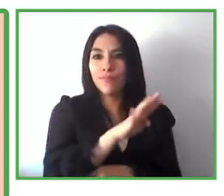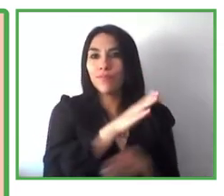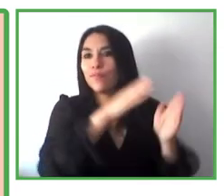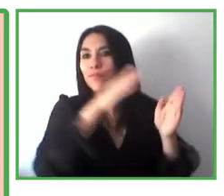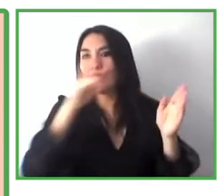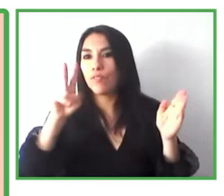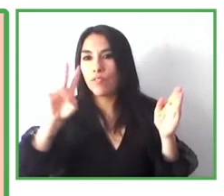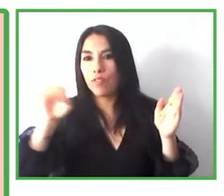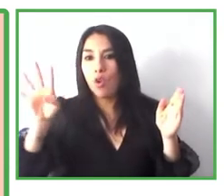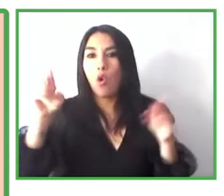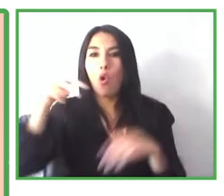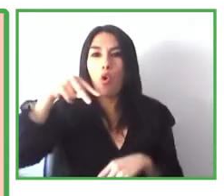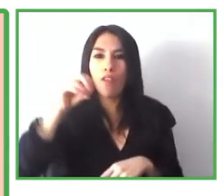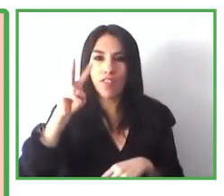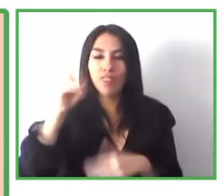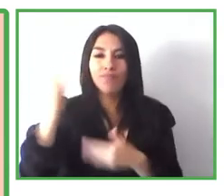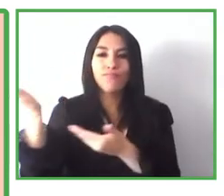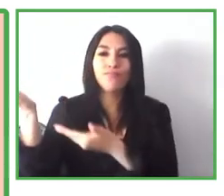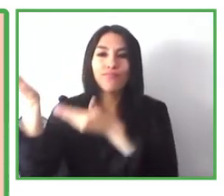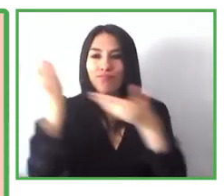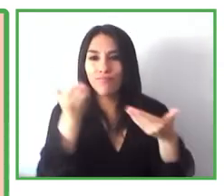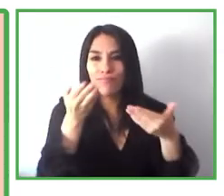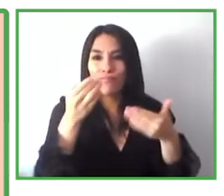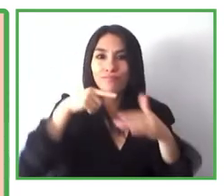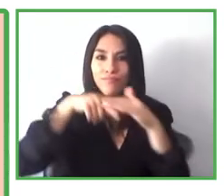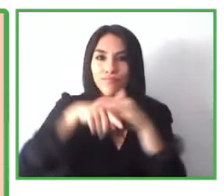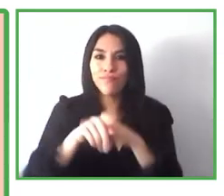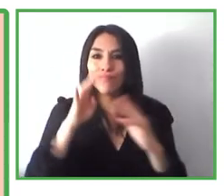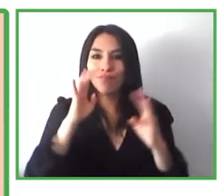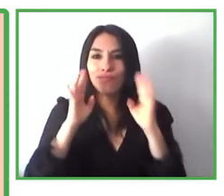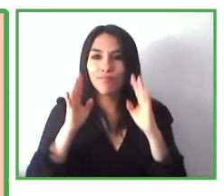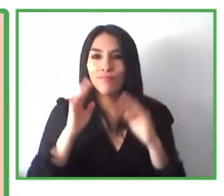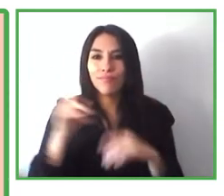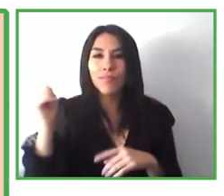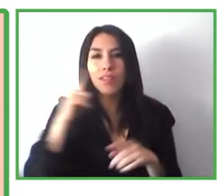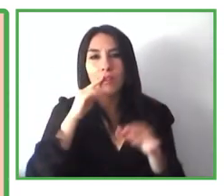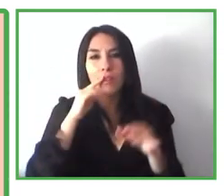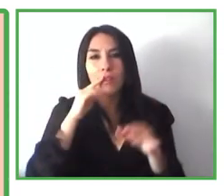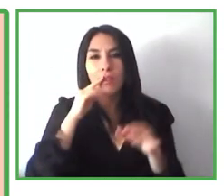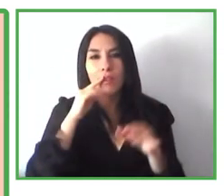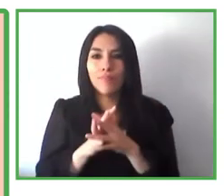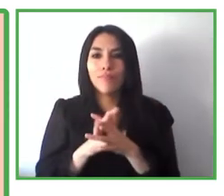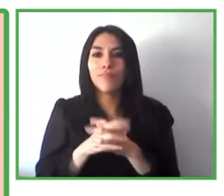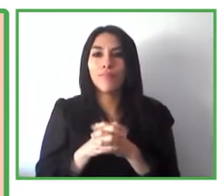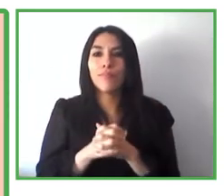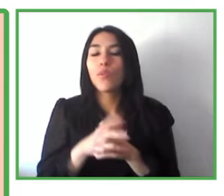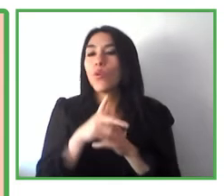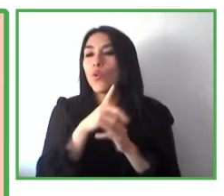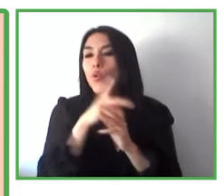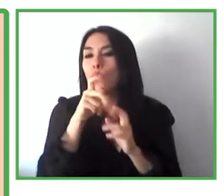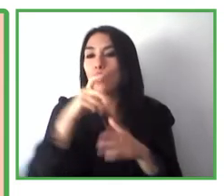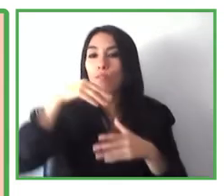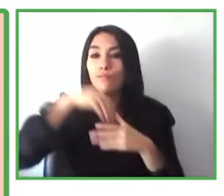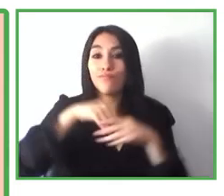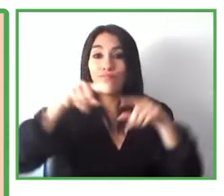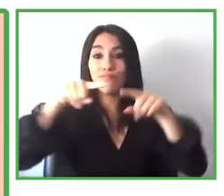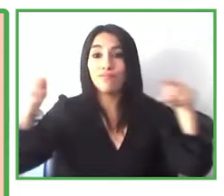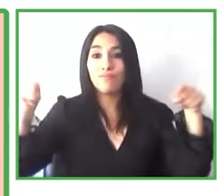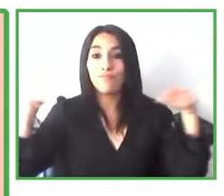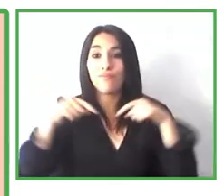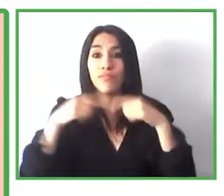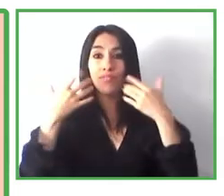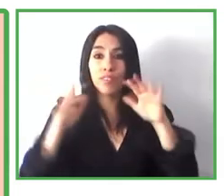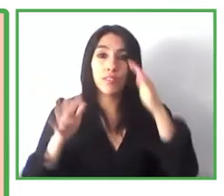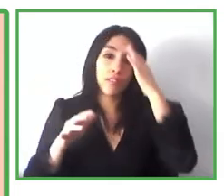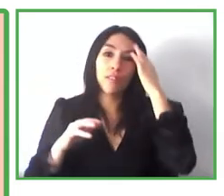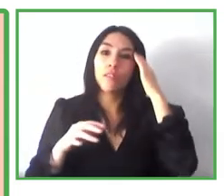26th of November this year. And you're all invited to attend. And as I said earlier, once we have the interior design, the design does not